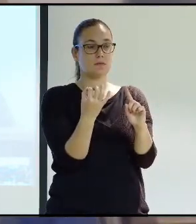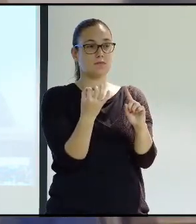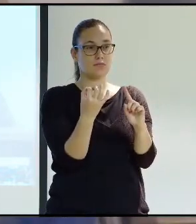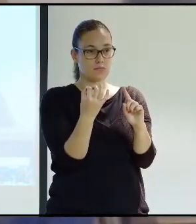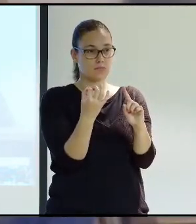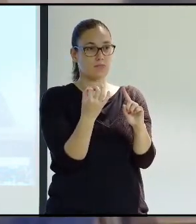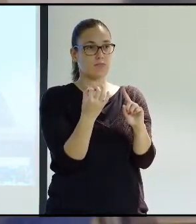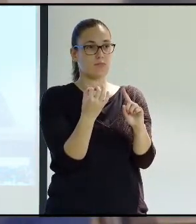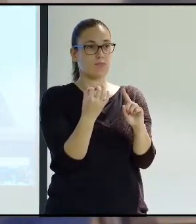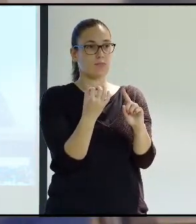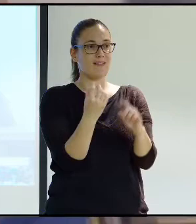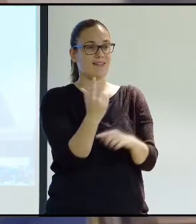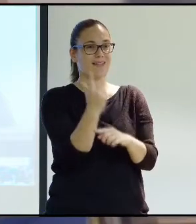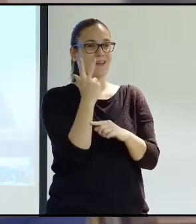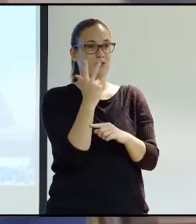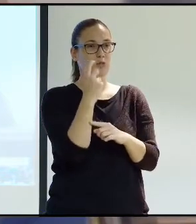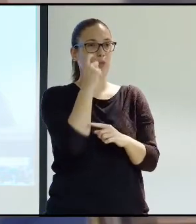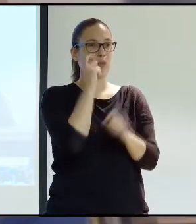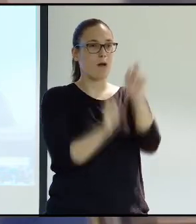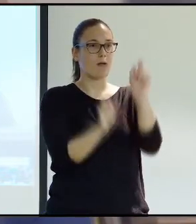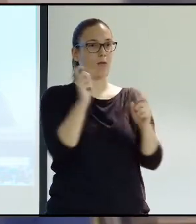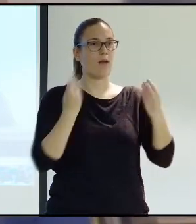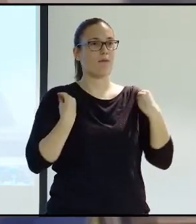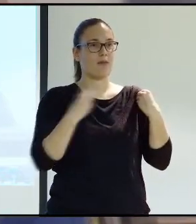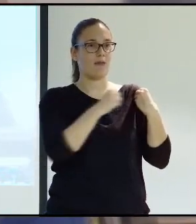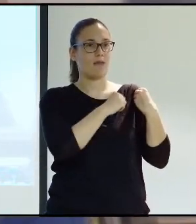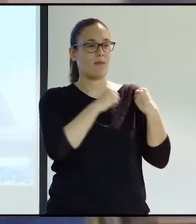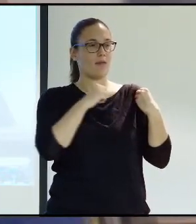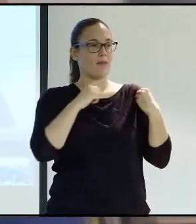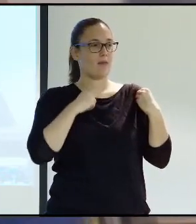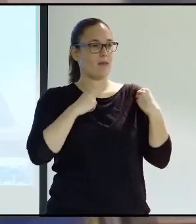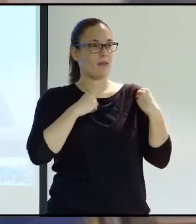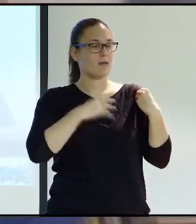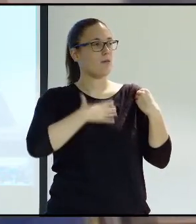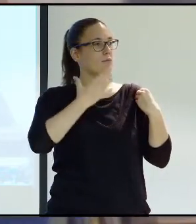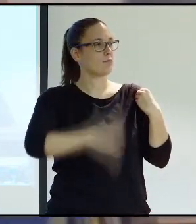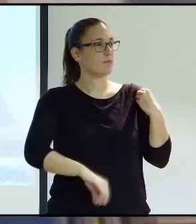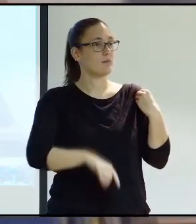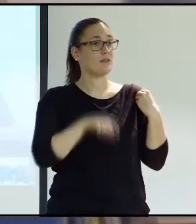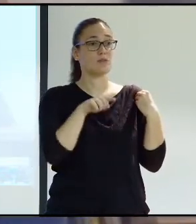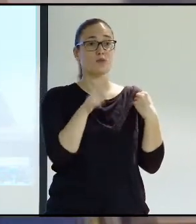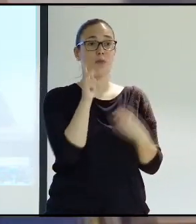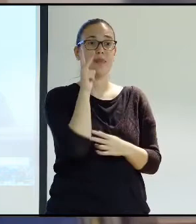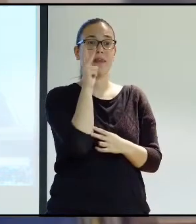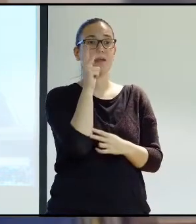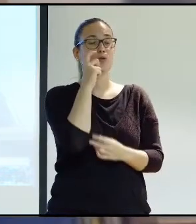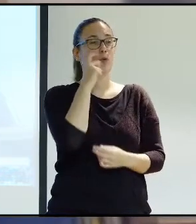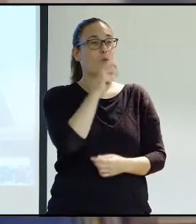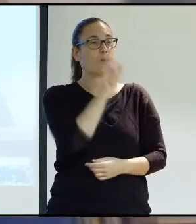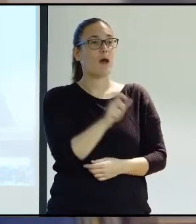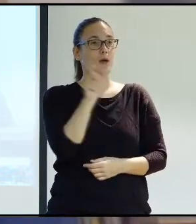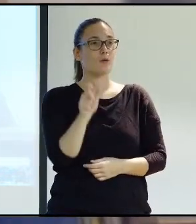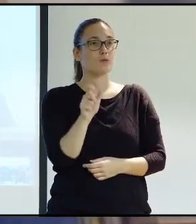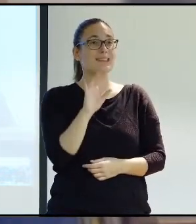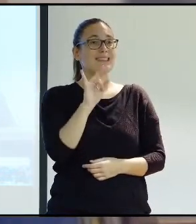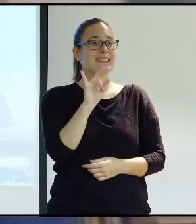and make it possible, let's put it this way, to develop the human rights of